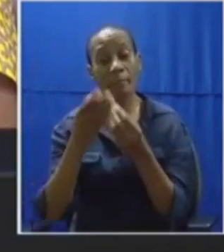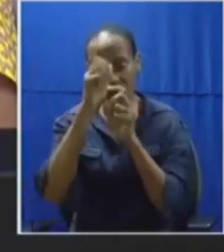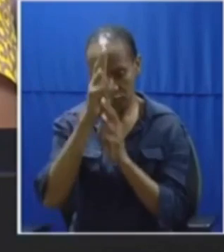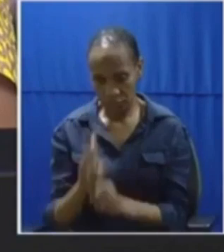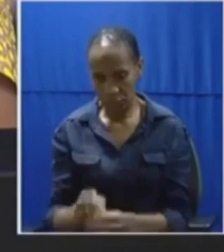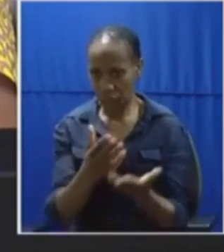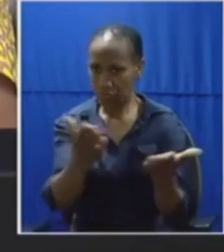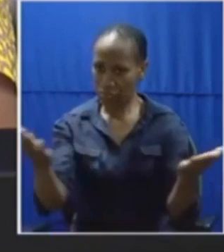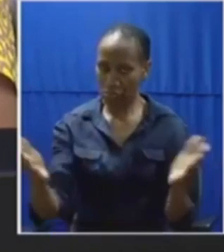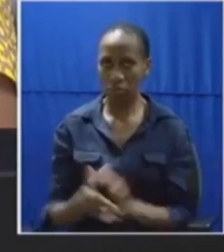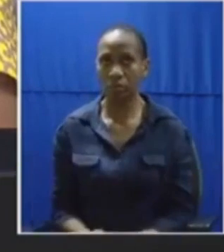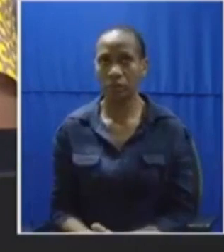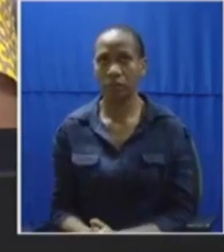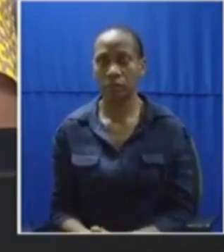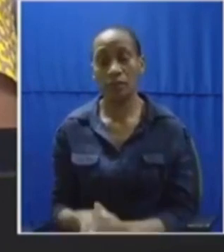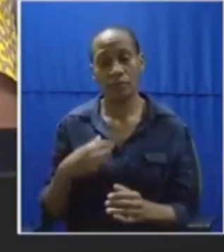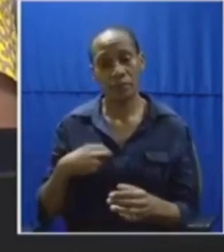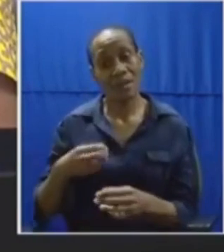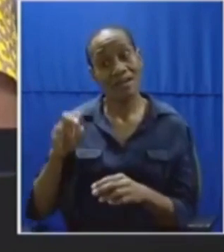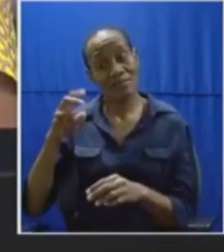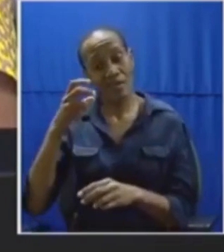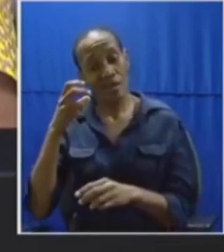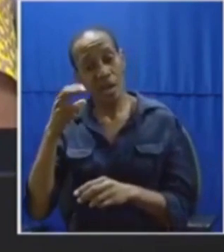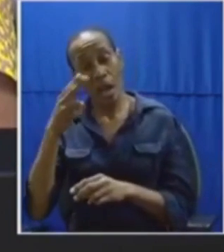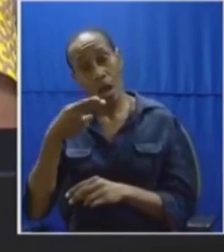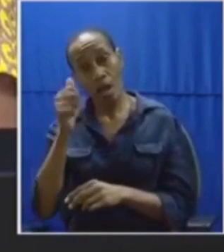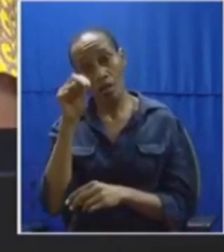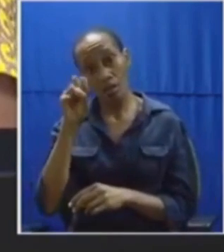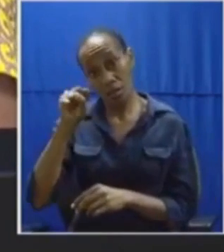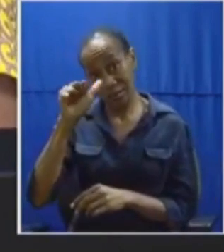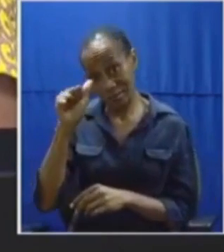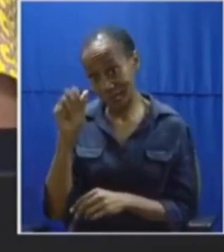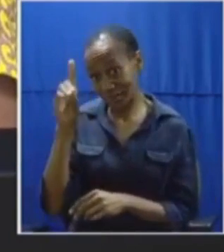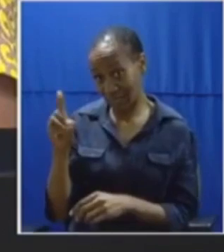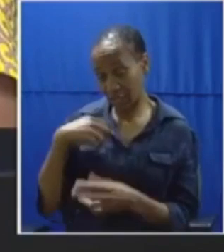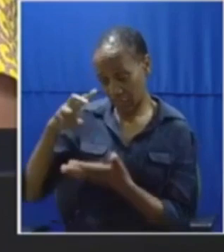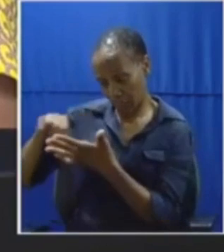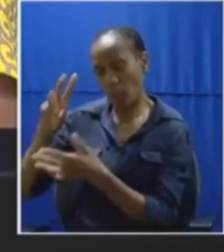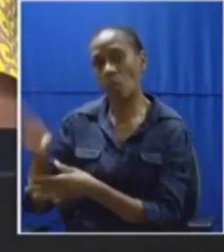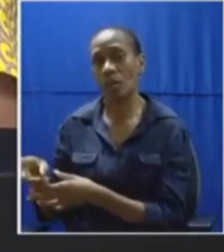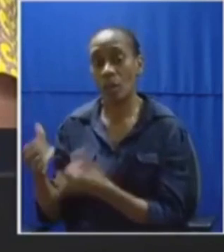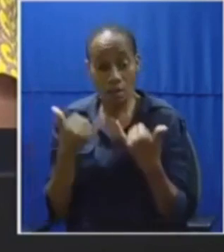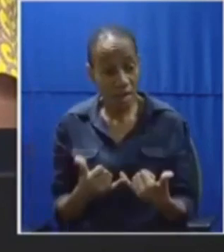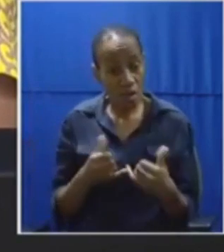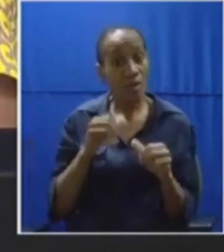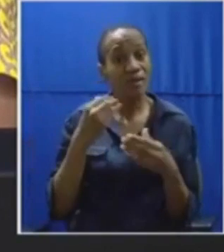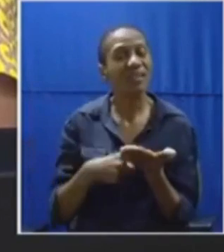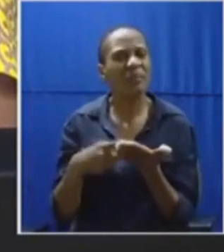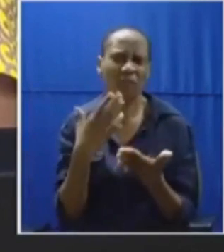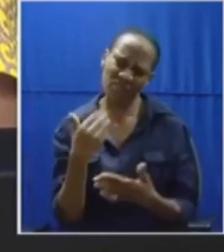I will look into the records. For the moment, let us allow the rules of debate to continue.